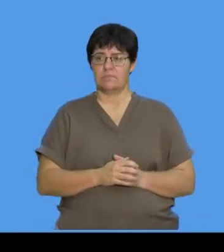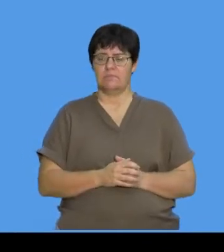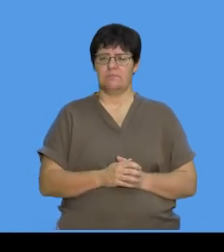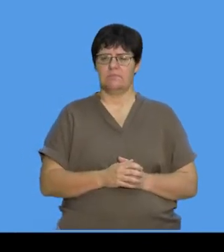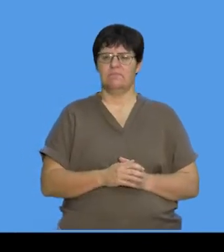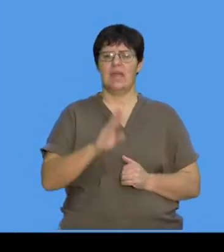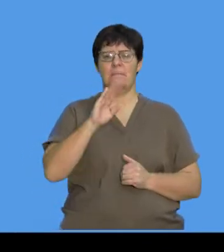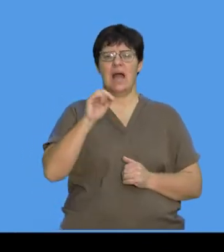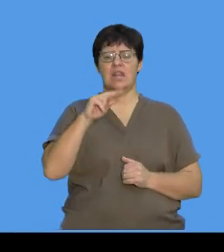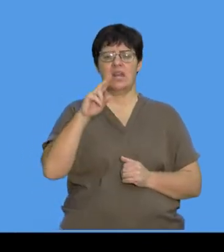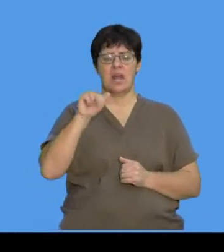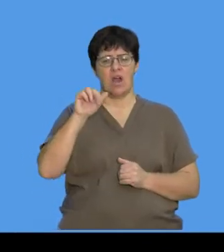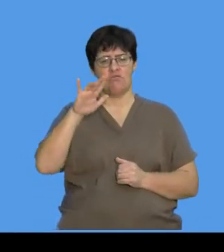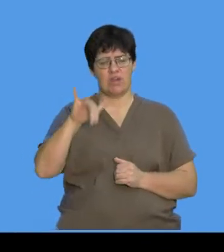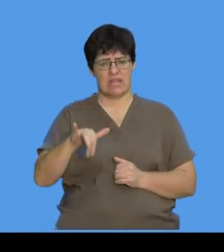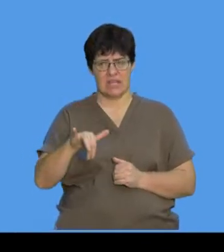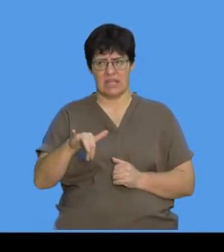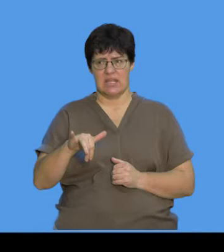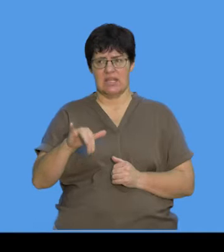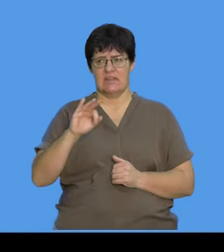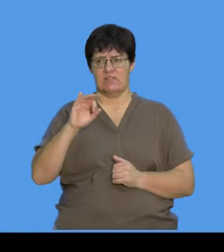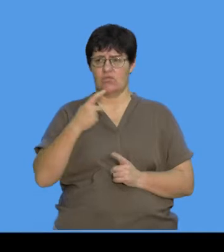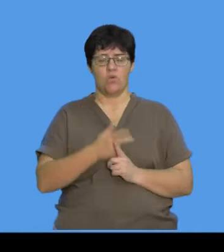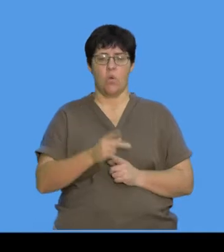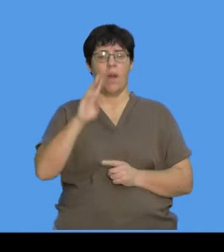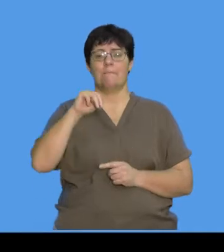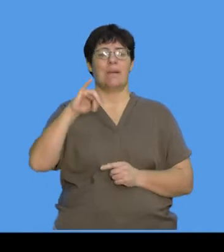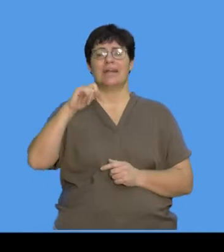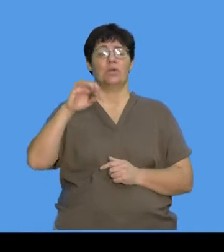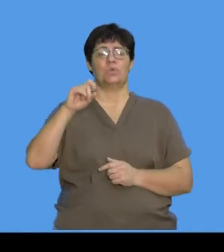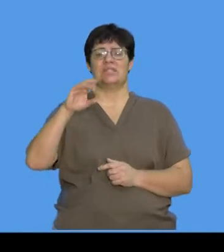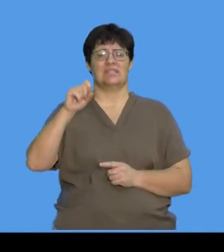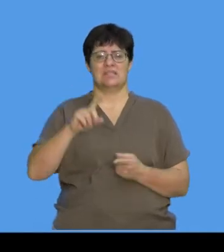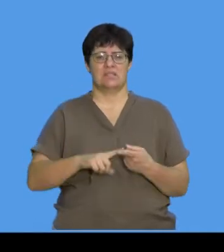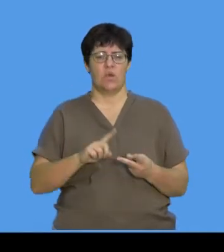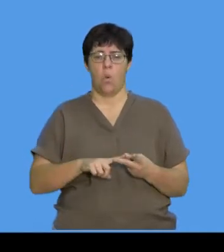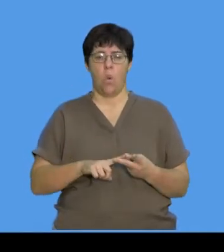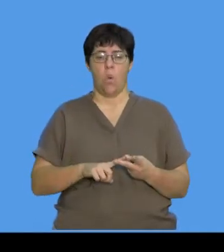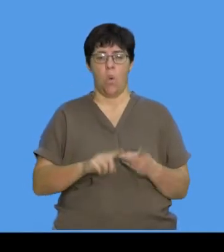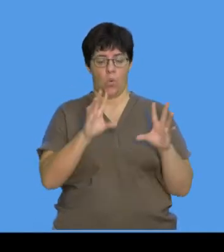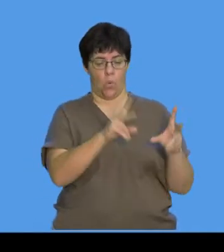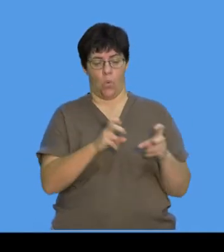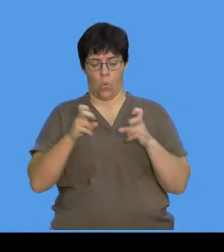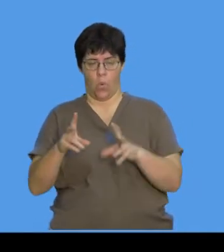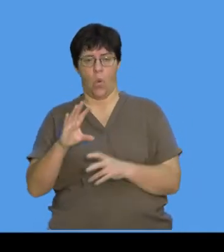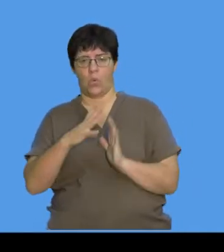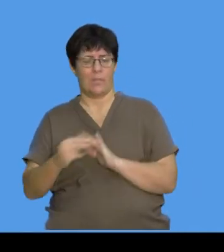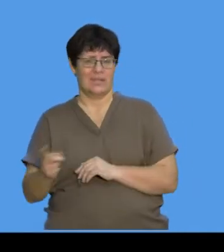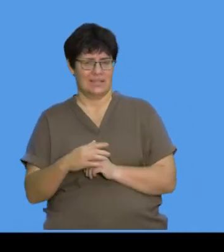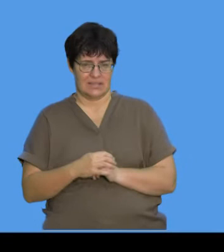it's called. We don't call it mitosis, and we don't call it cloning,